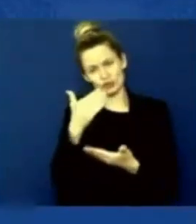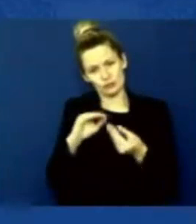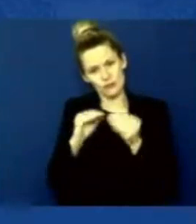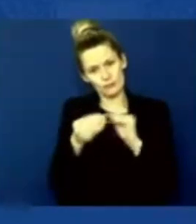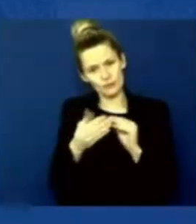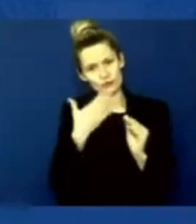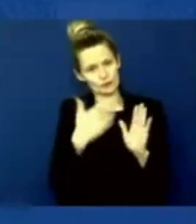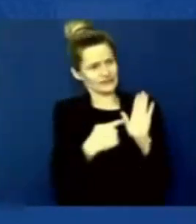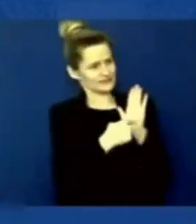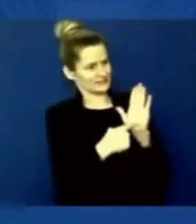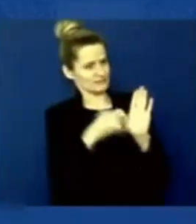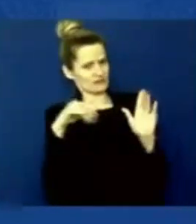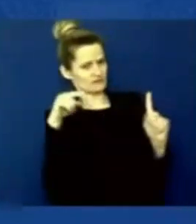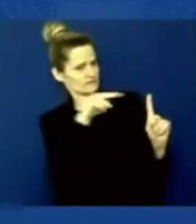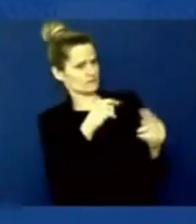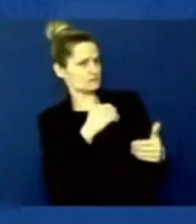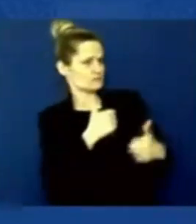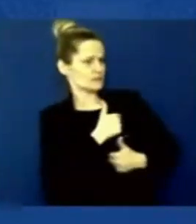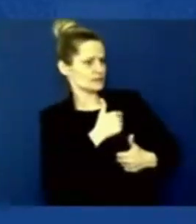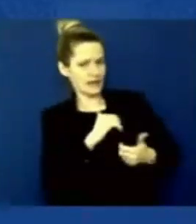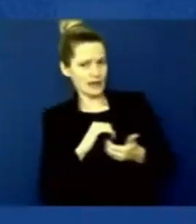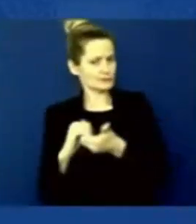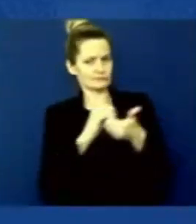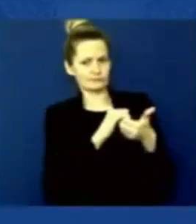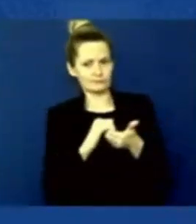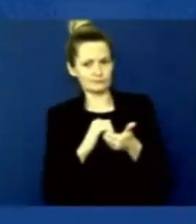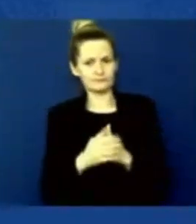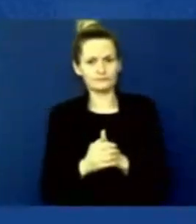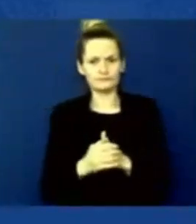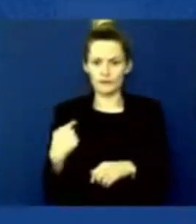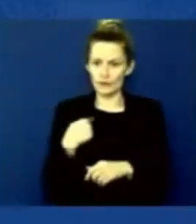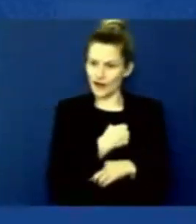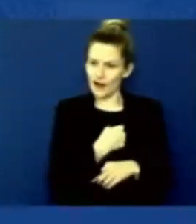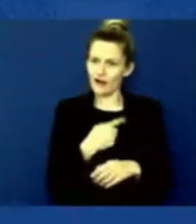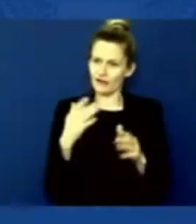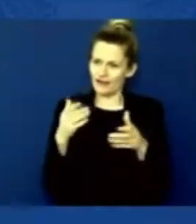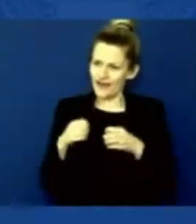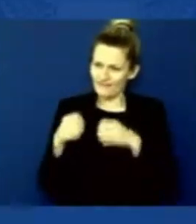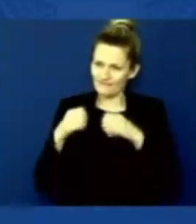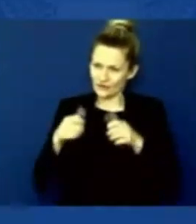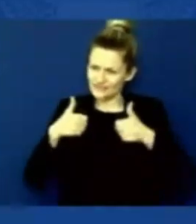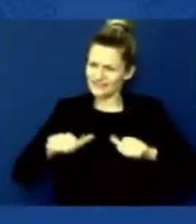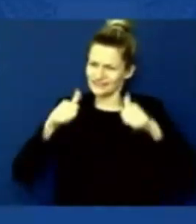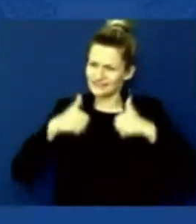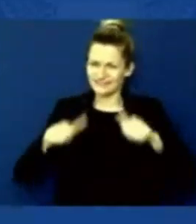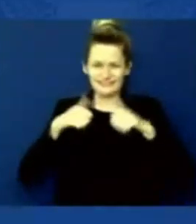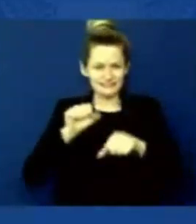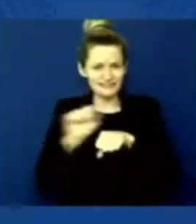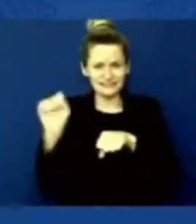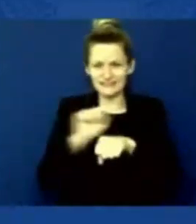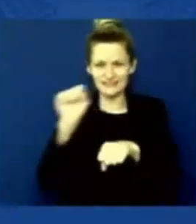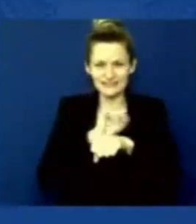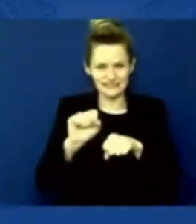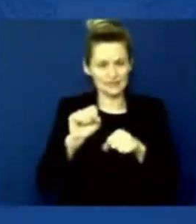reflects a tireless diplomatic effort. In order to keep a steady flow of planes taking off from Kabul and maximize our